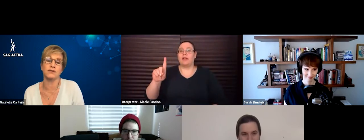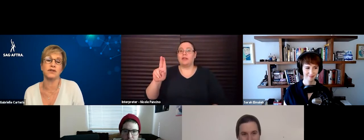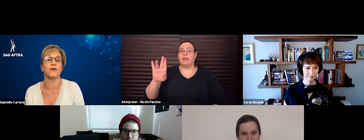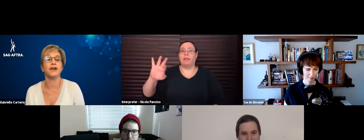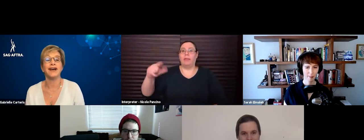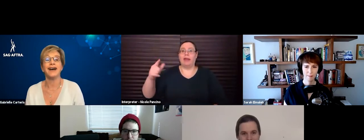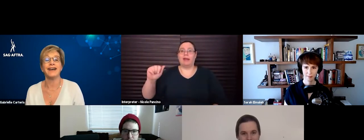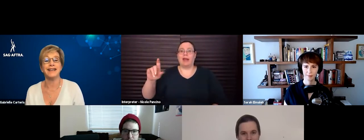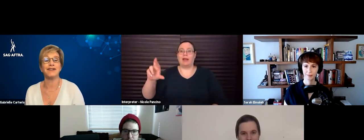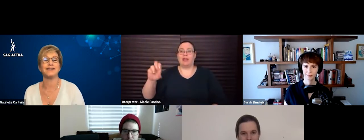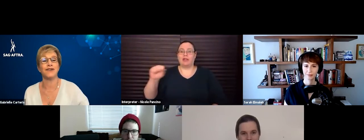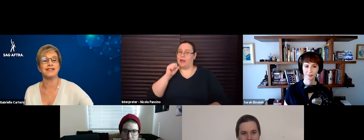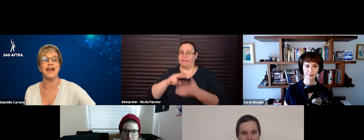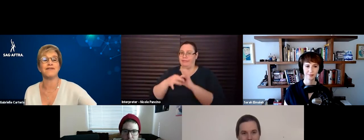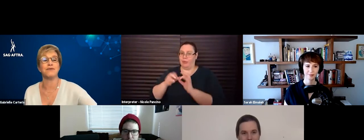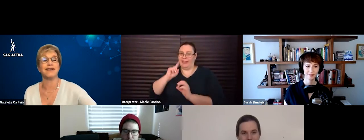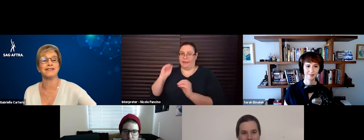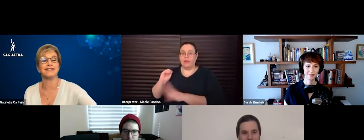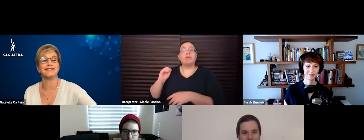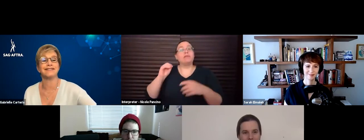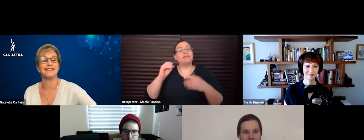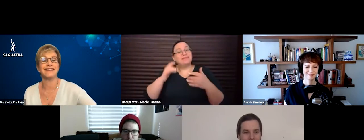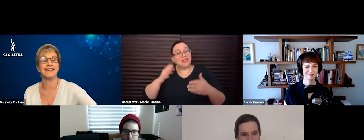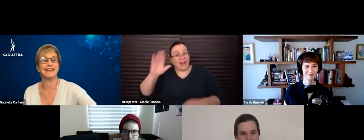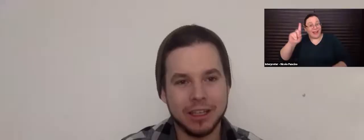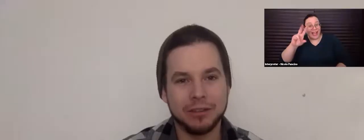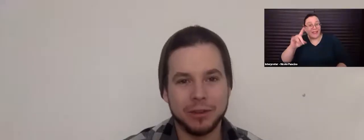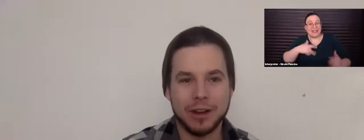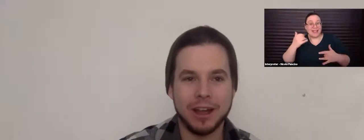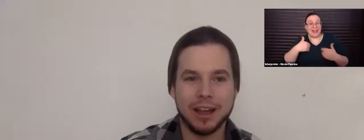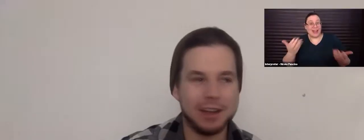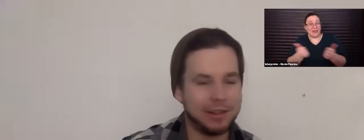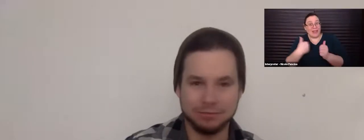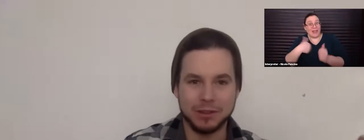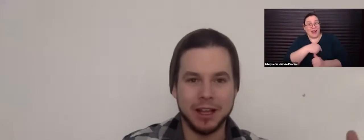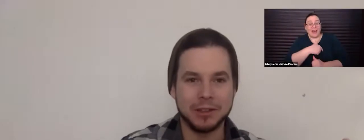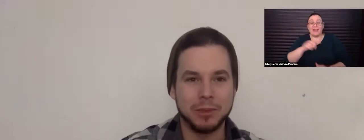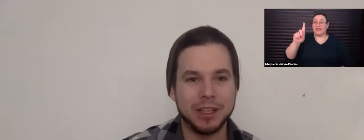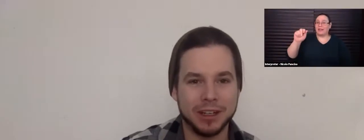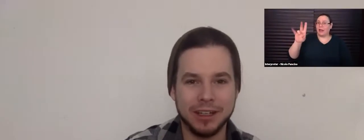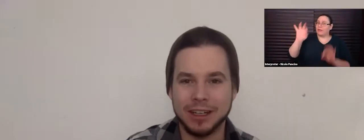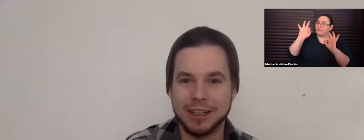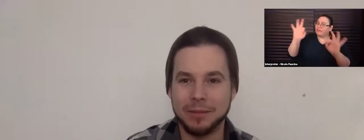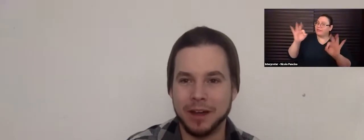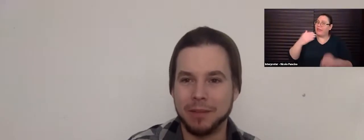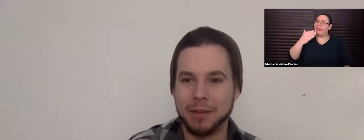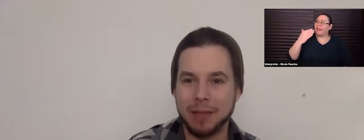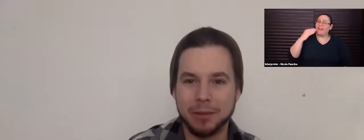as well. So hi, David. It's so nice to have you with us. Thank you. Thank you for letting us be here.